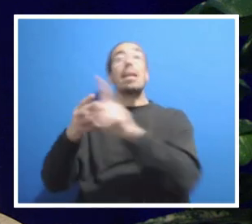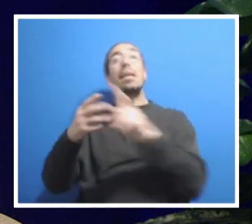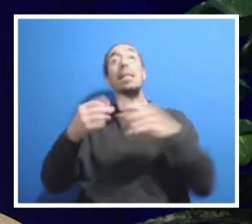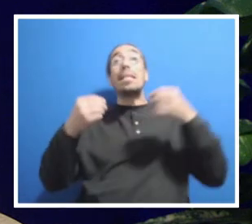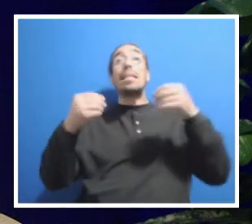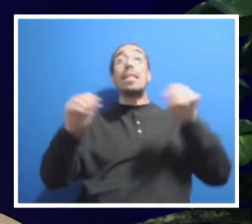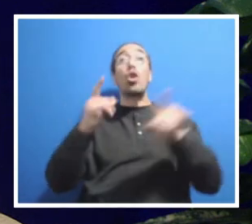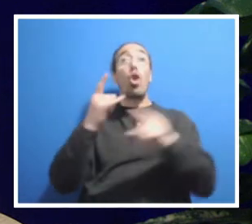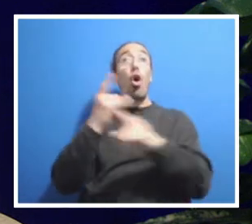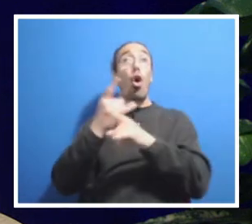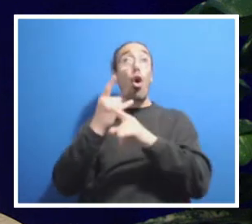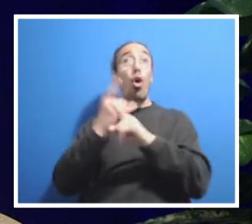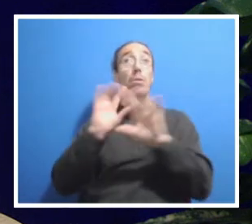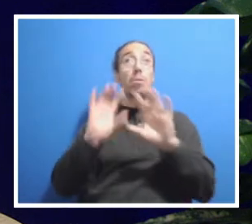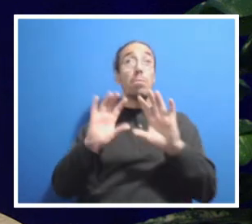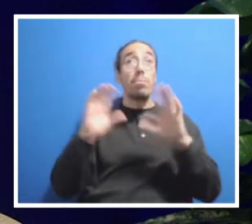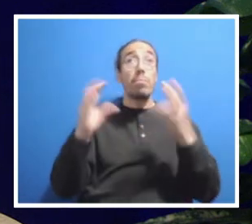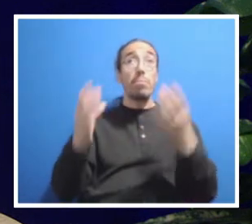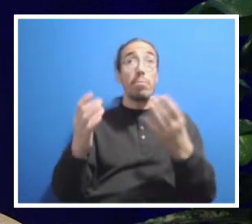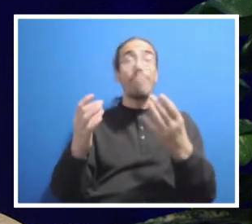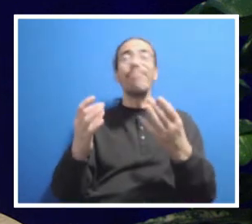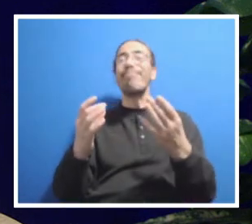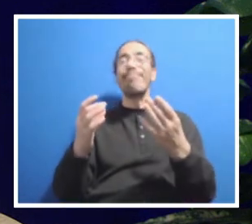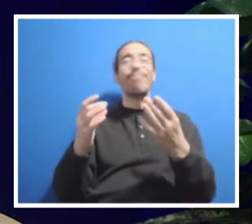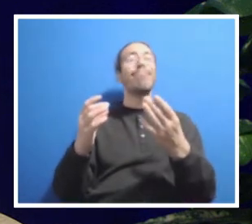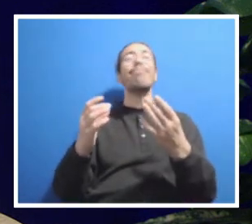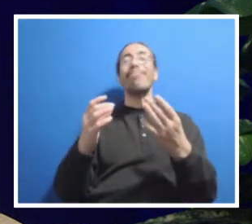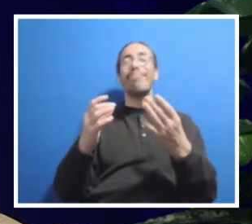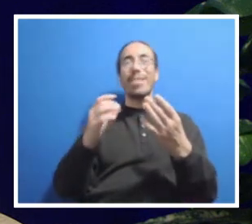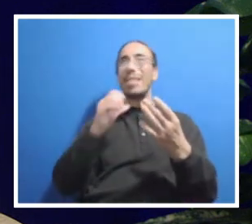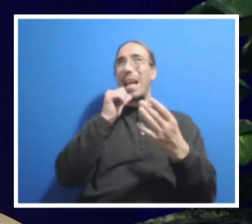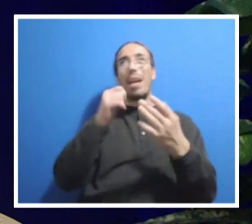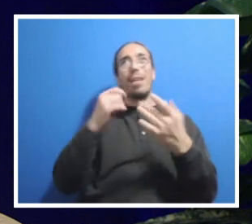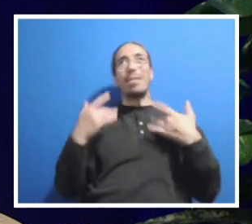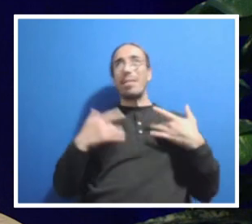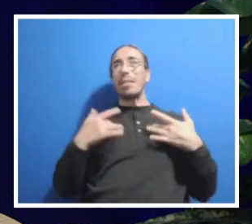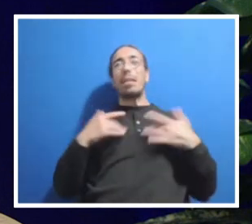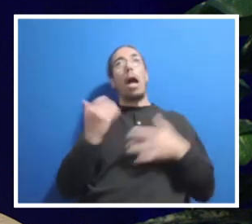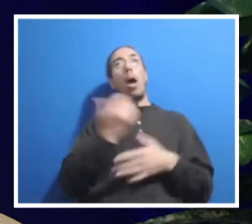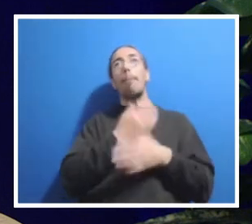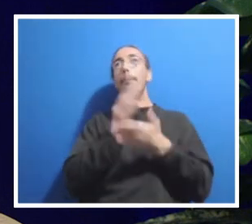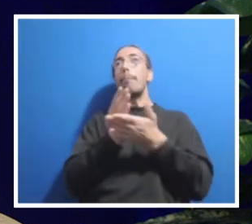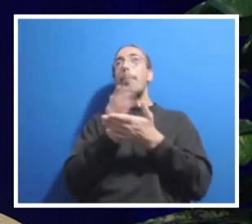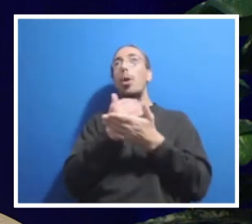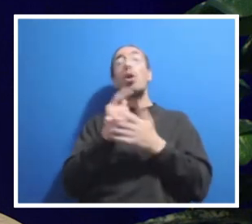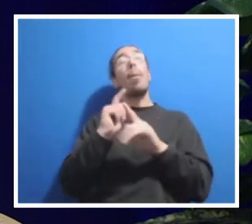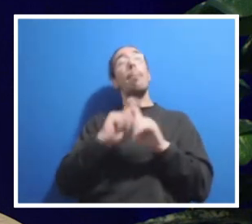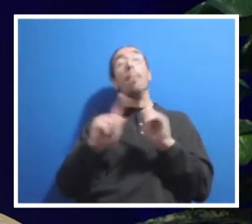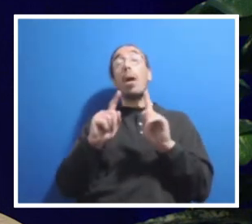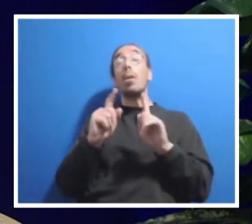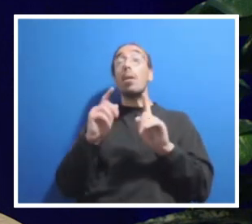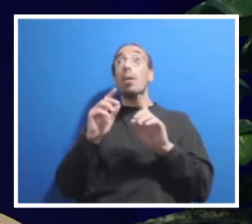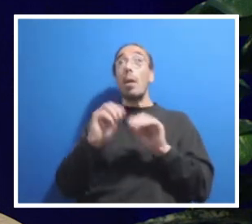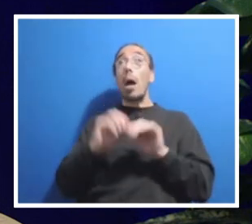really doesn't have anything to do with our budget. Just as a point of clarification, athletics is self-sustaining.